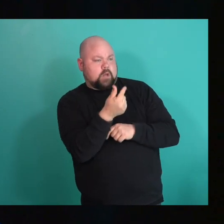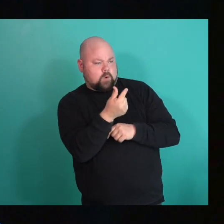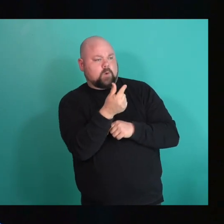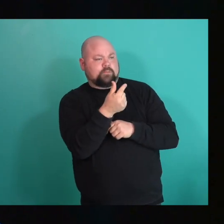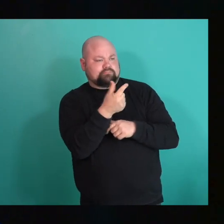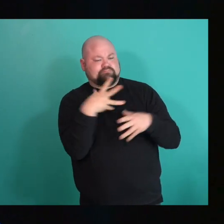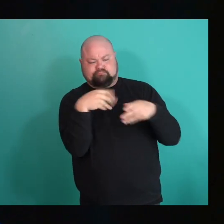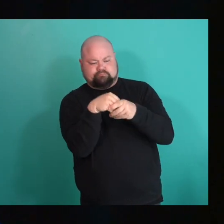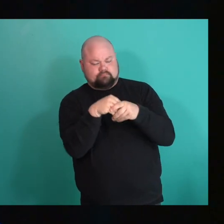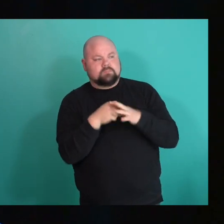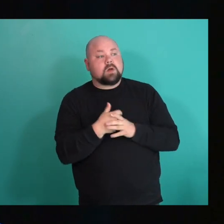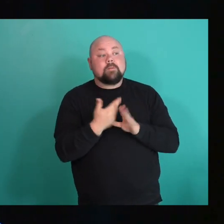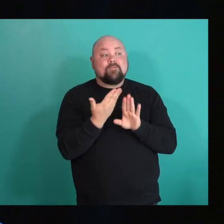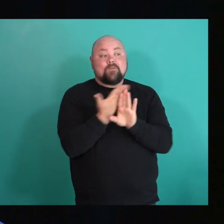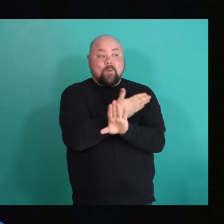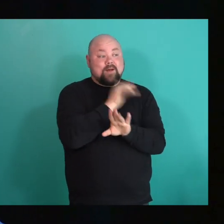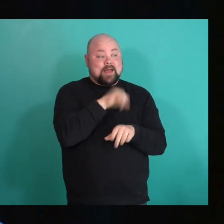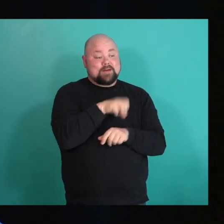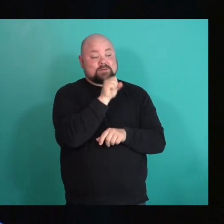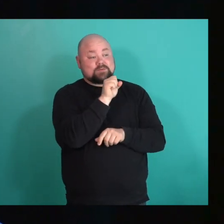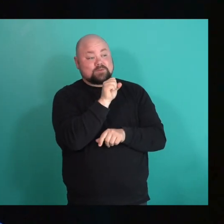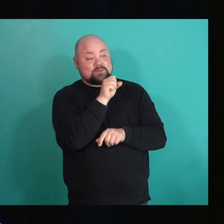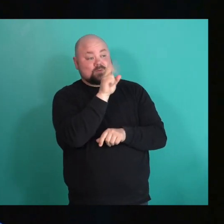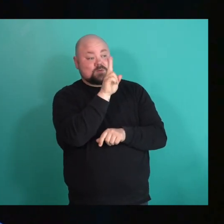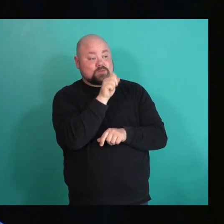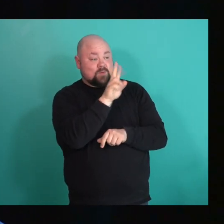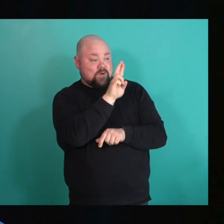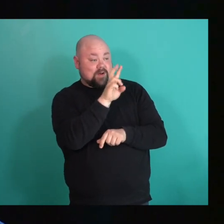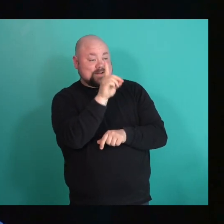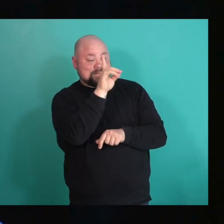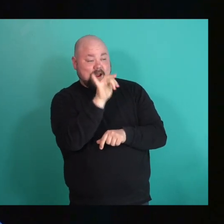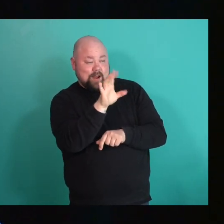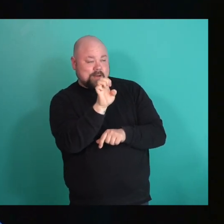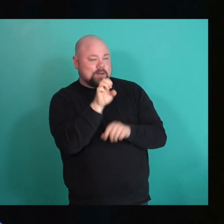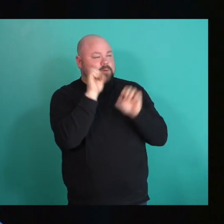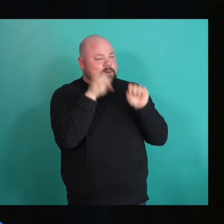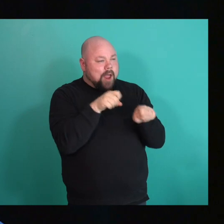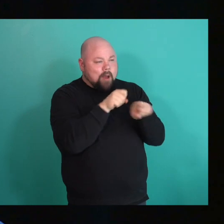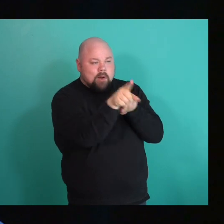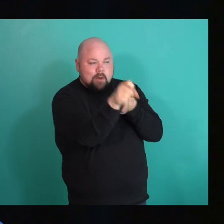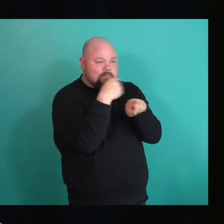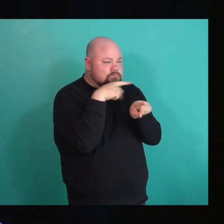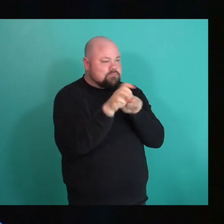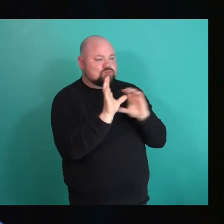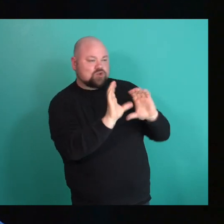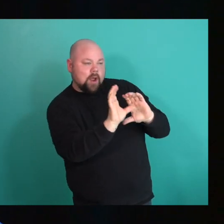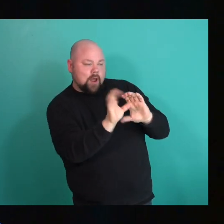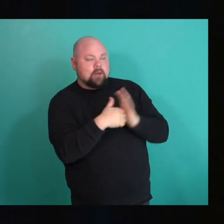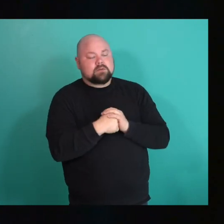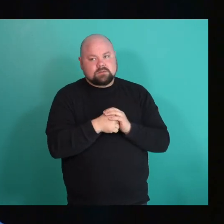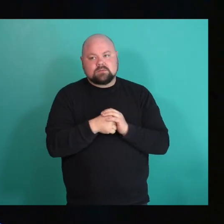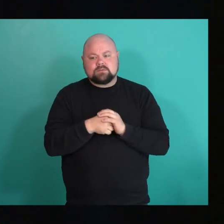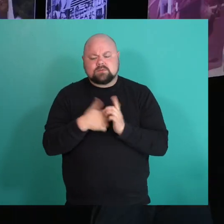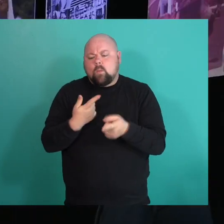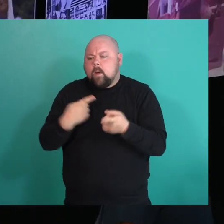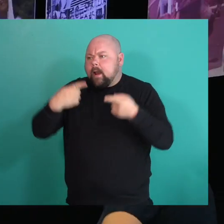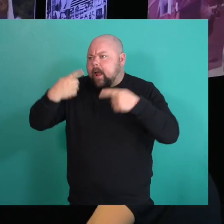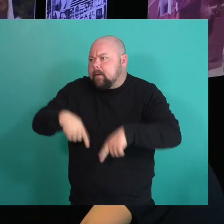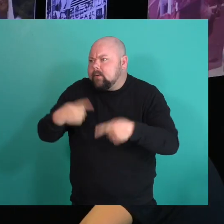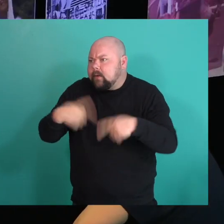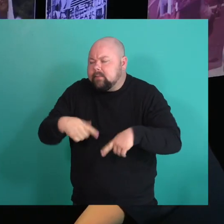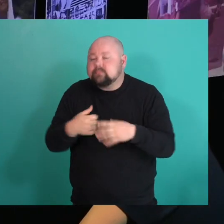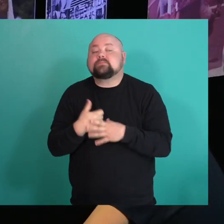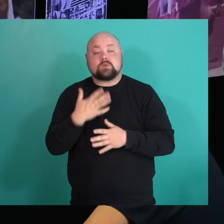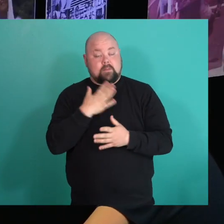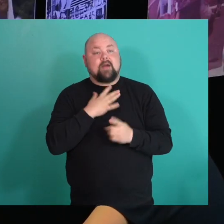before that, it was Superdyke. There was, you know, you could message people, chat, chat rooms. what happened? Um, I met my first